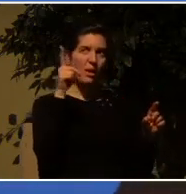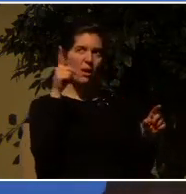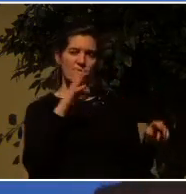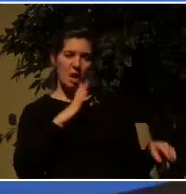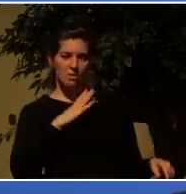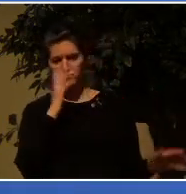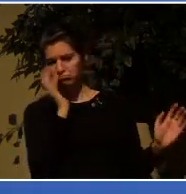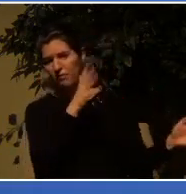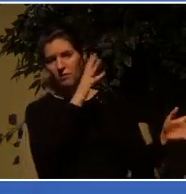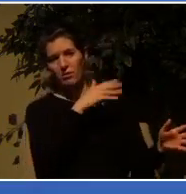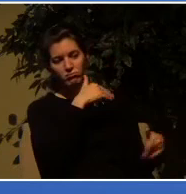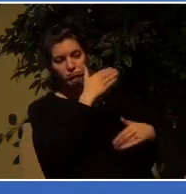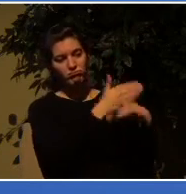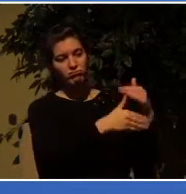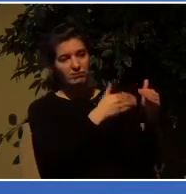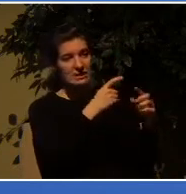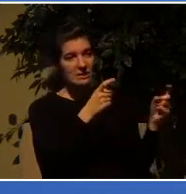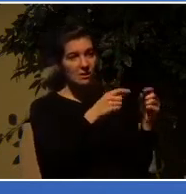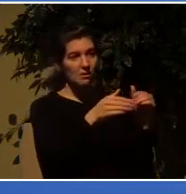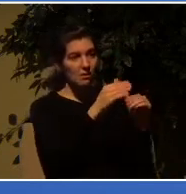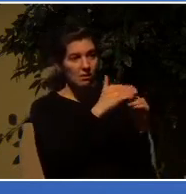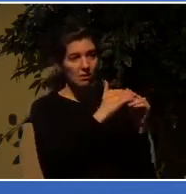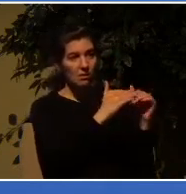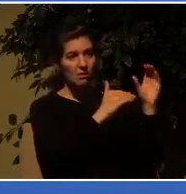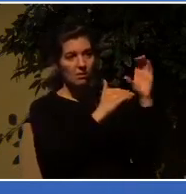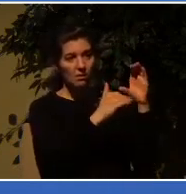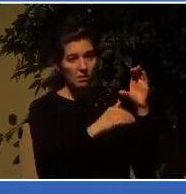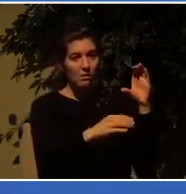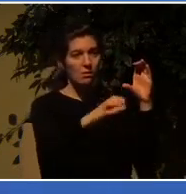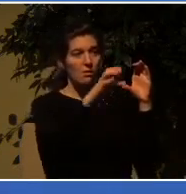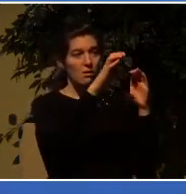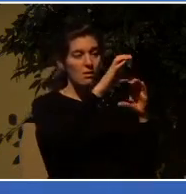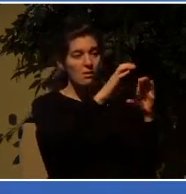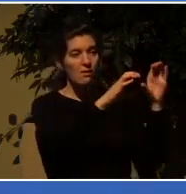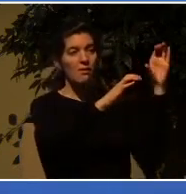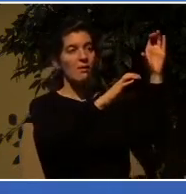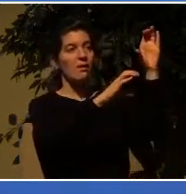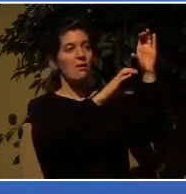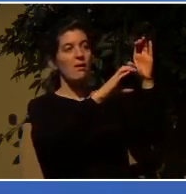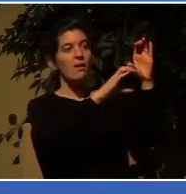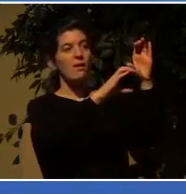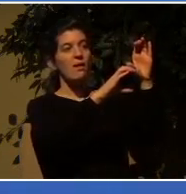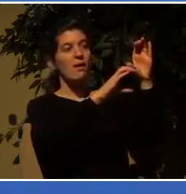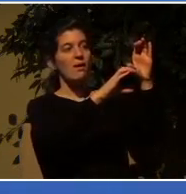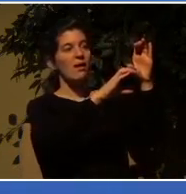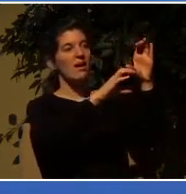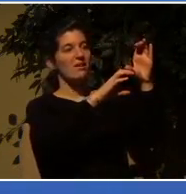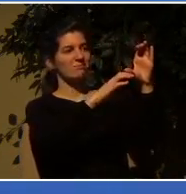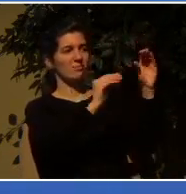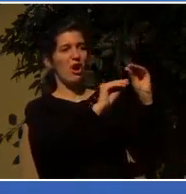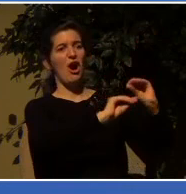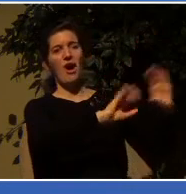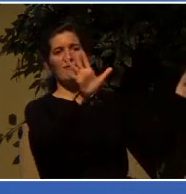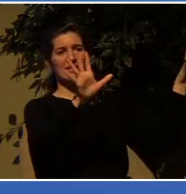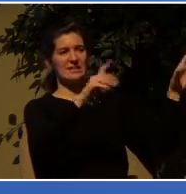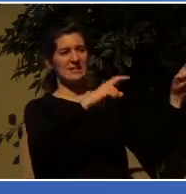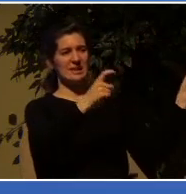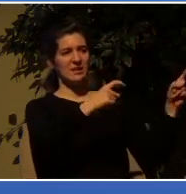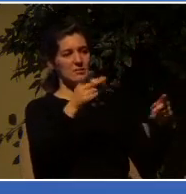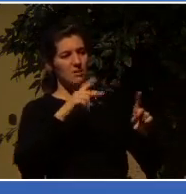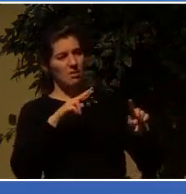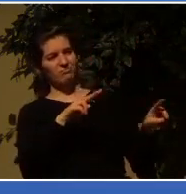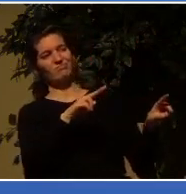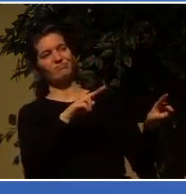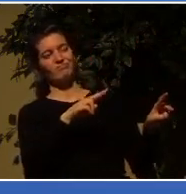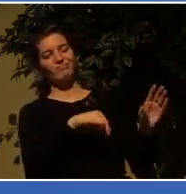is out in the open and you know exactly what people are after so that come the day of judgment listen to